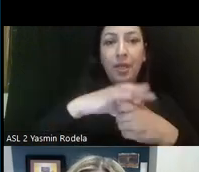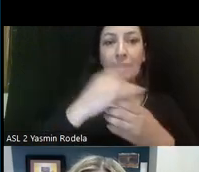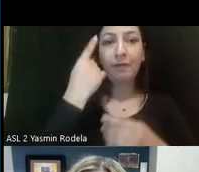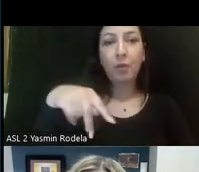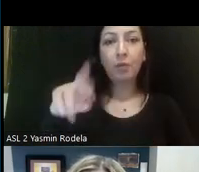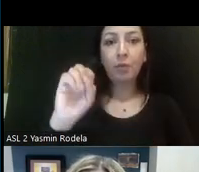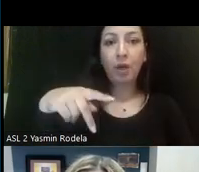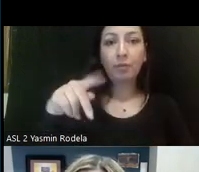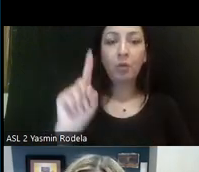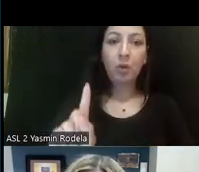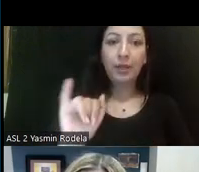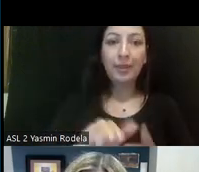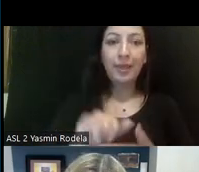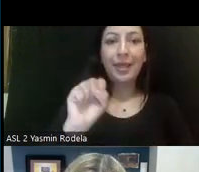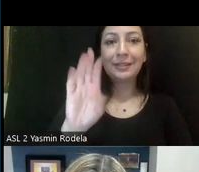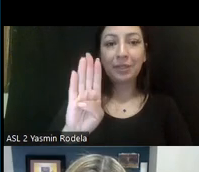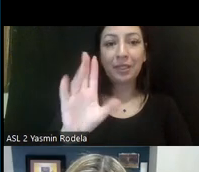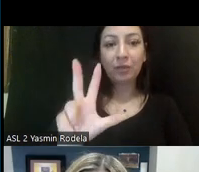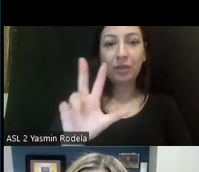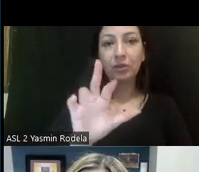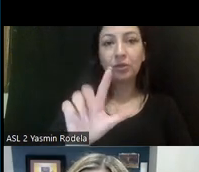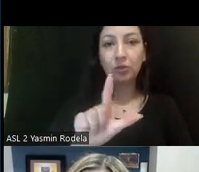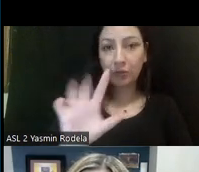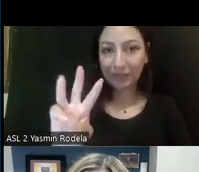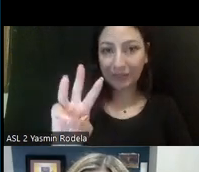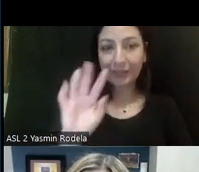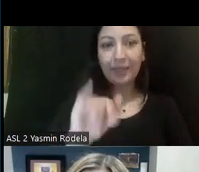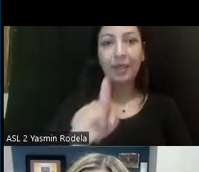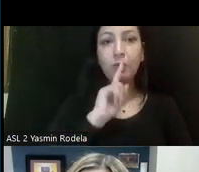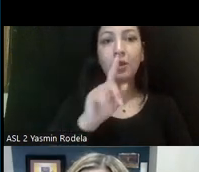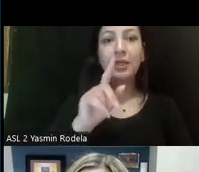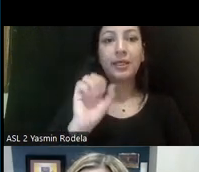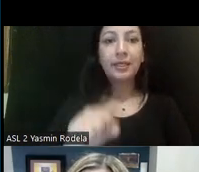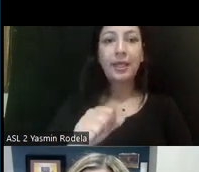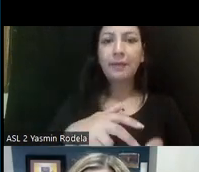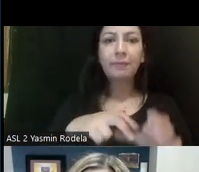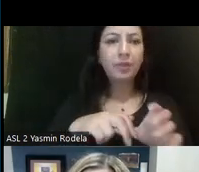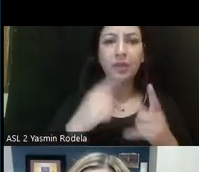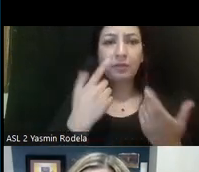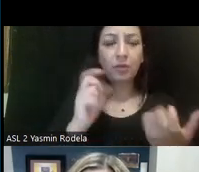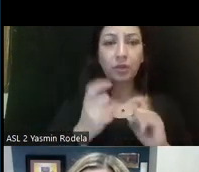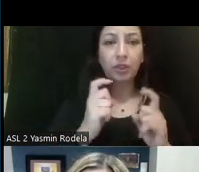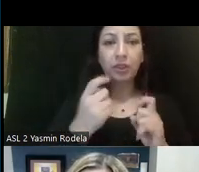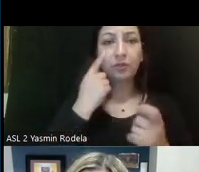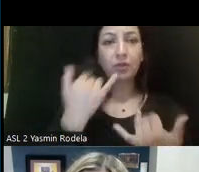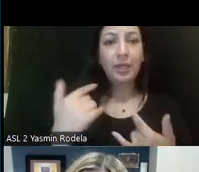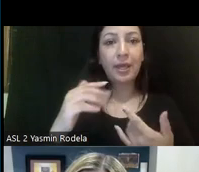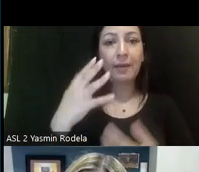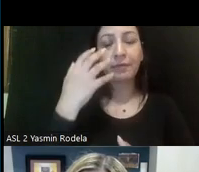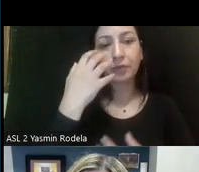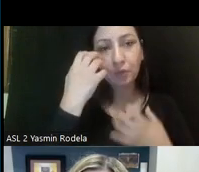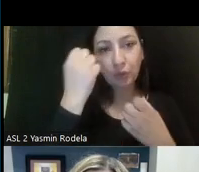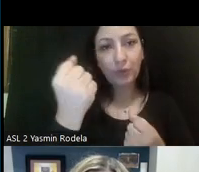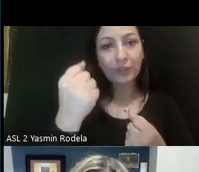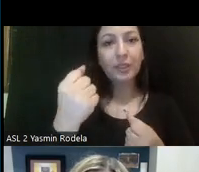And that is SB 326, that is the vehicle for changes to the current mental health services